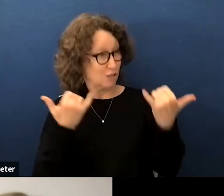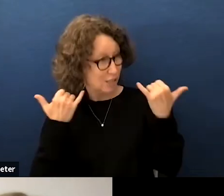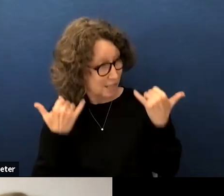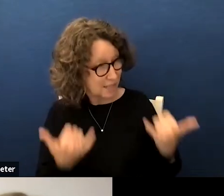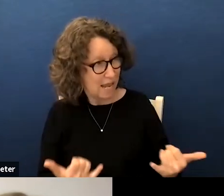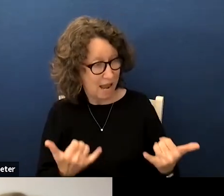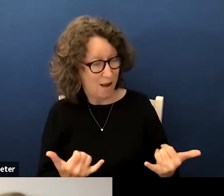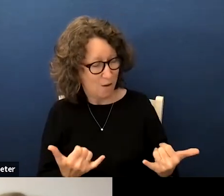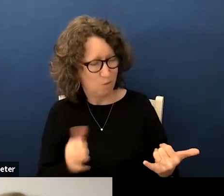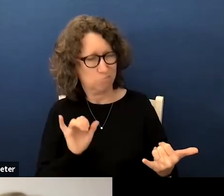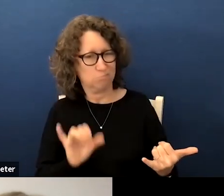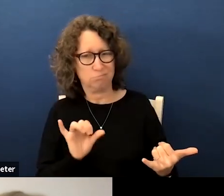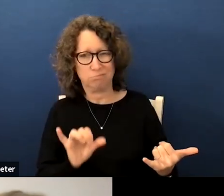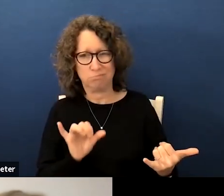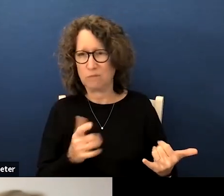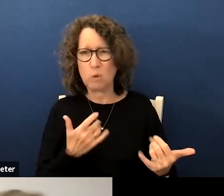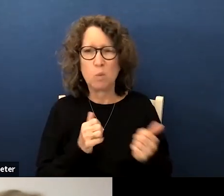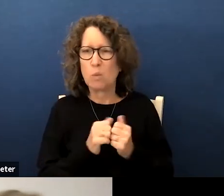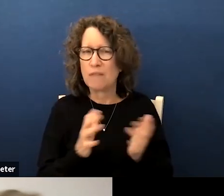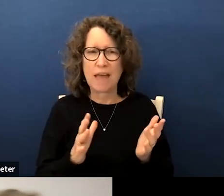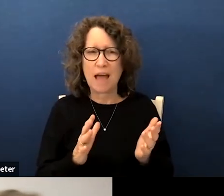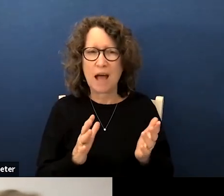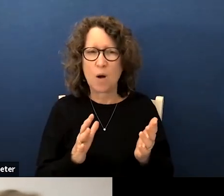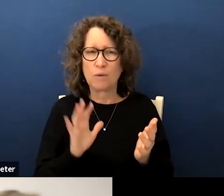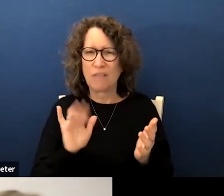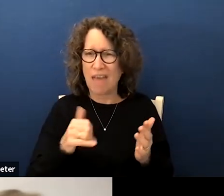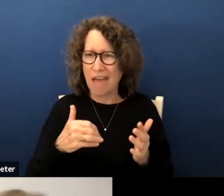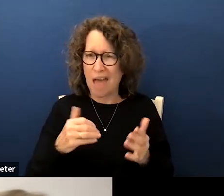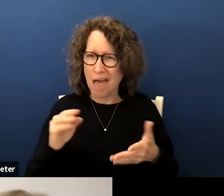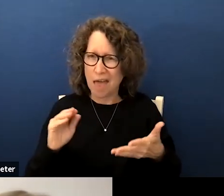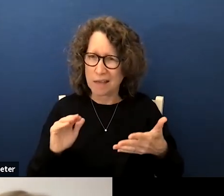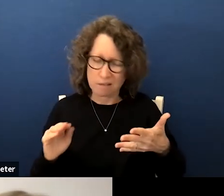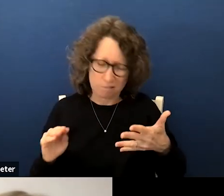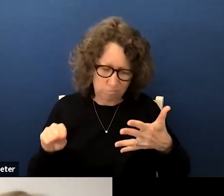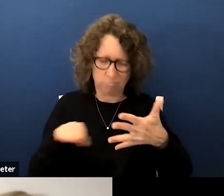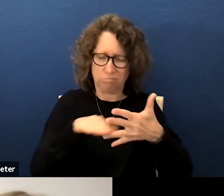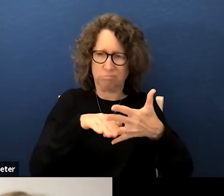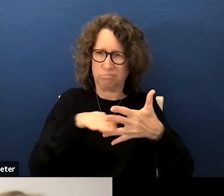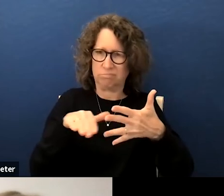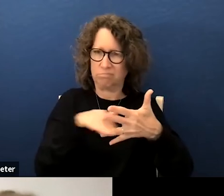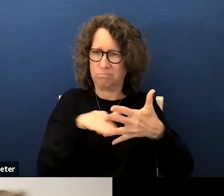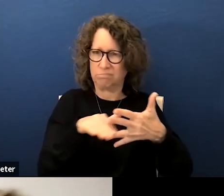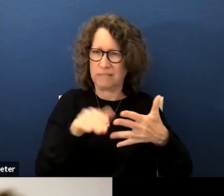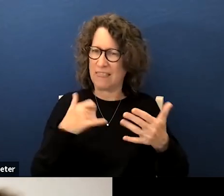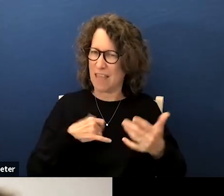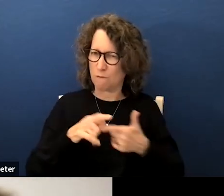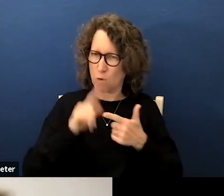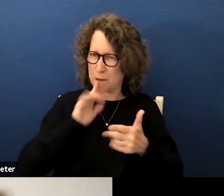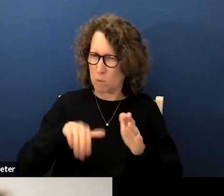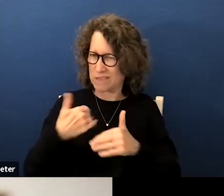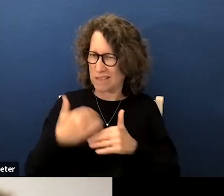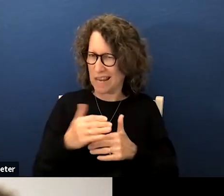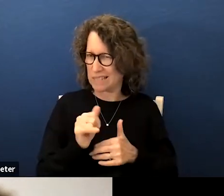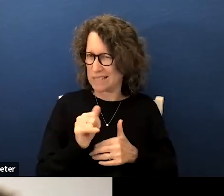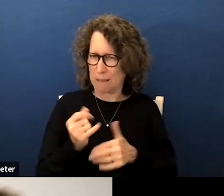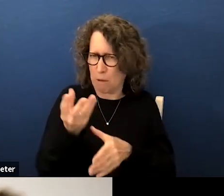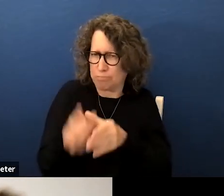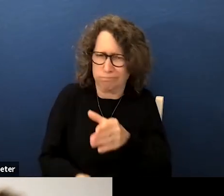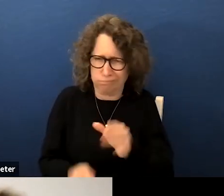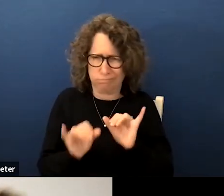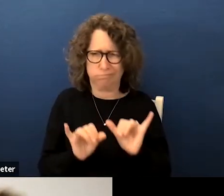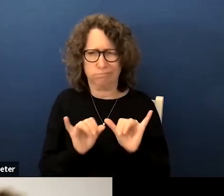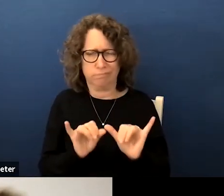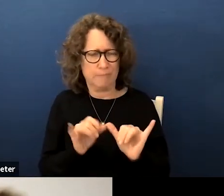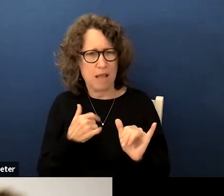forward today without that step that to me was the logical step and